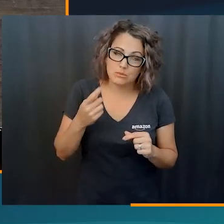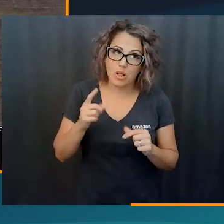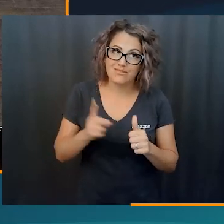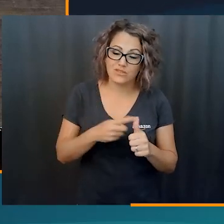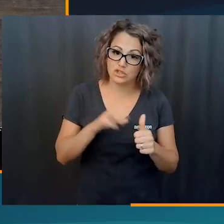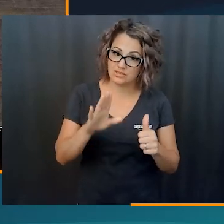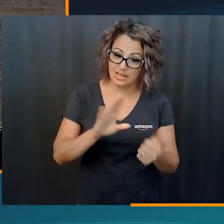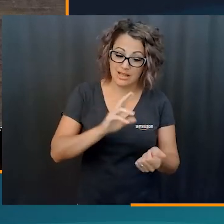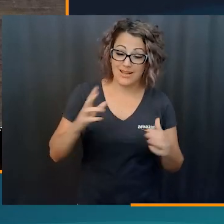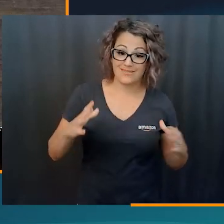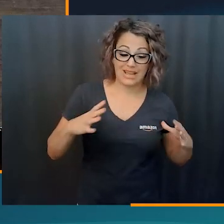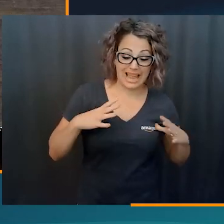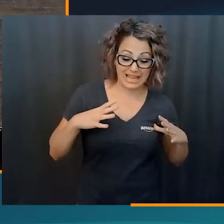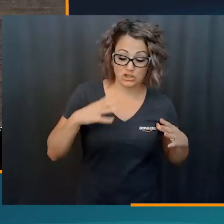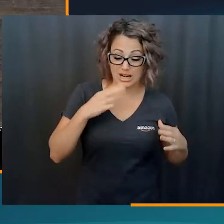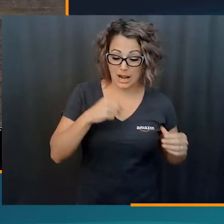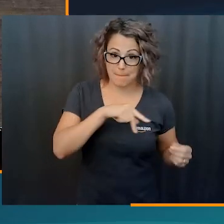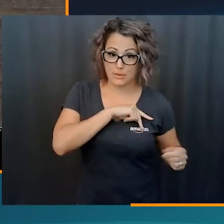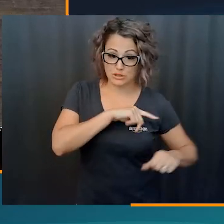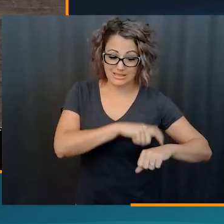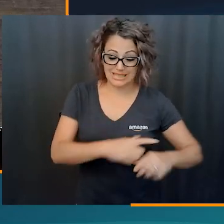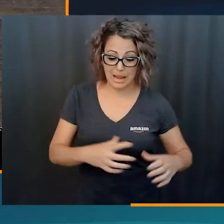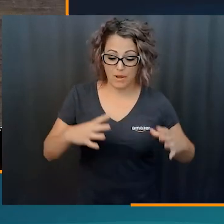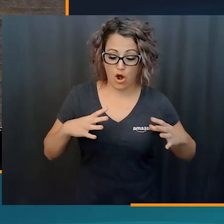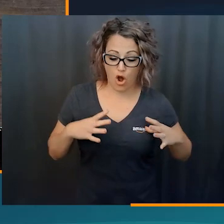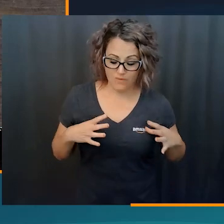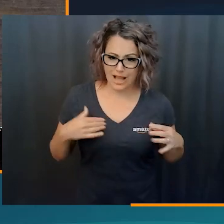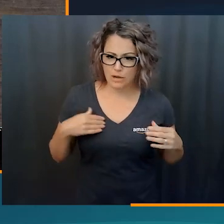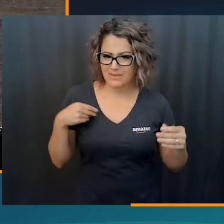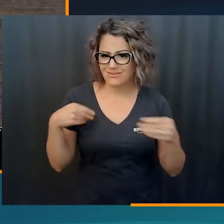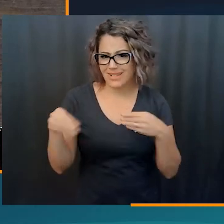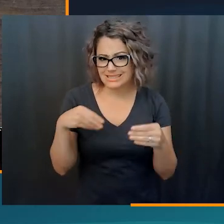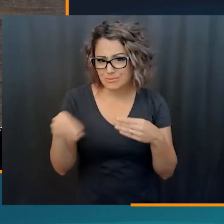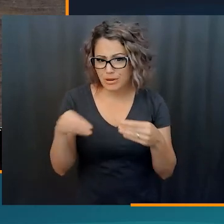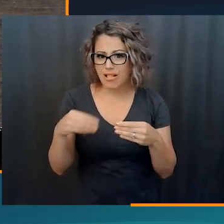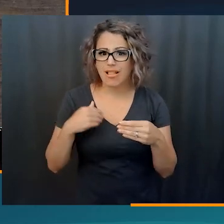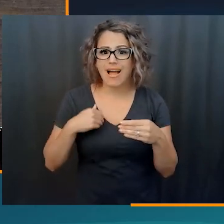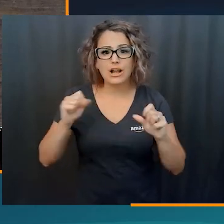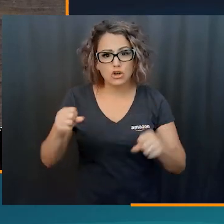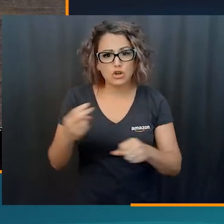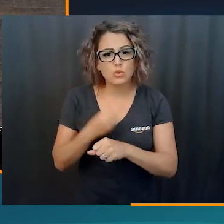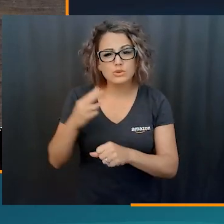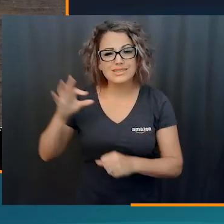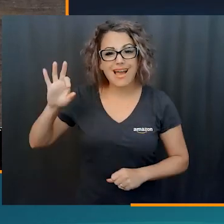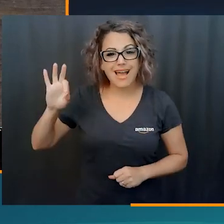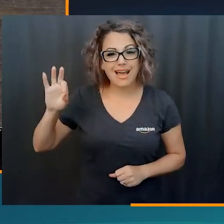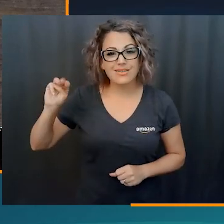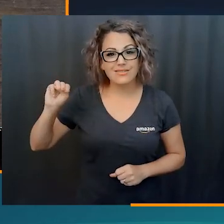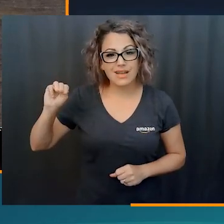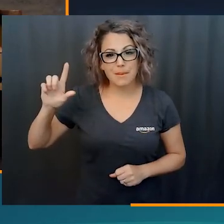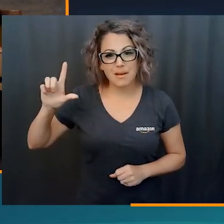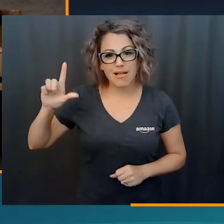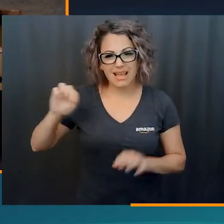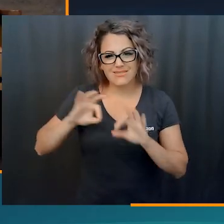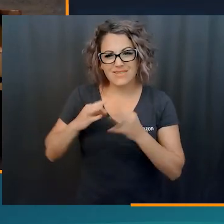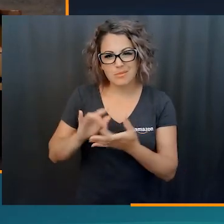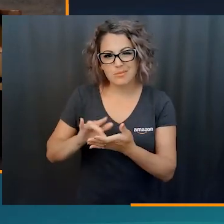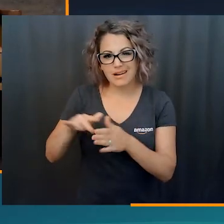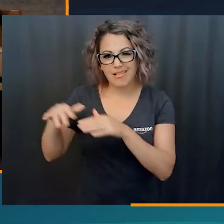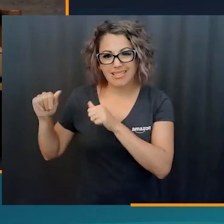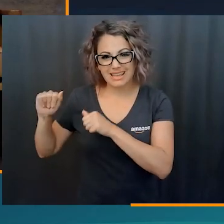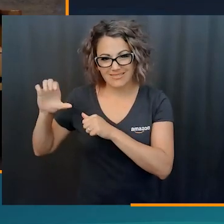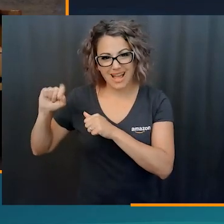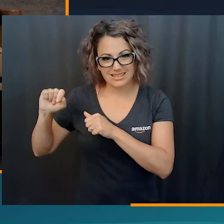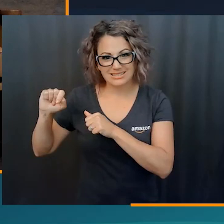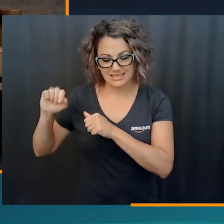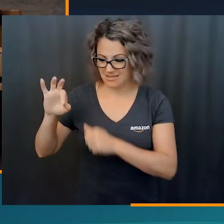one, the amount of vacation and personal time that they give you here, um, allowed me to like, be very flexible with what I needed. I was able to take